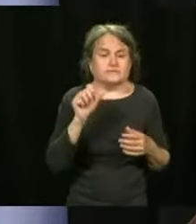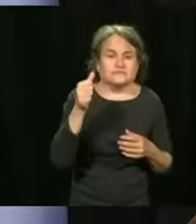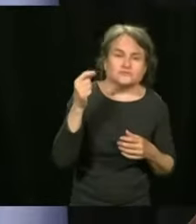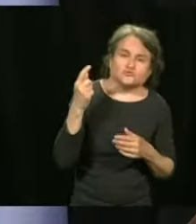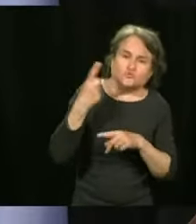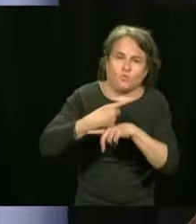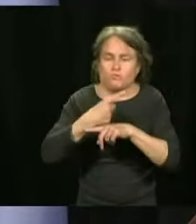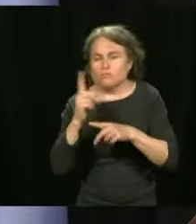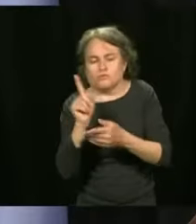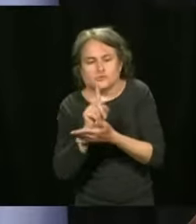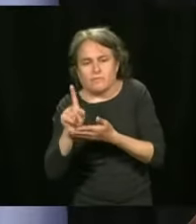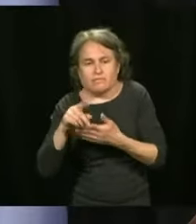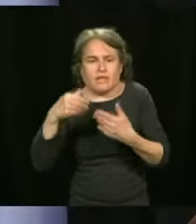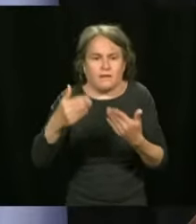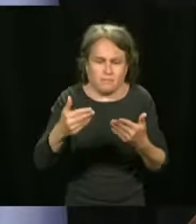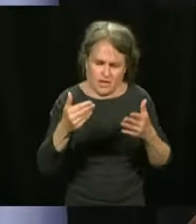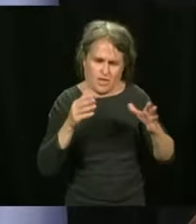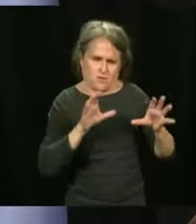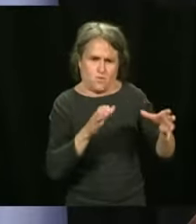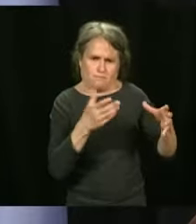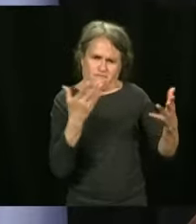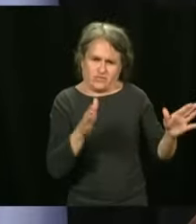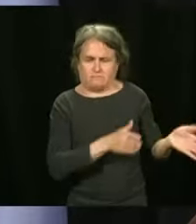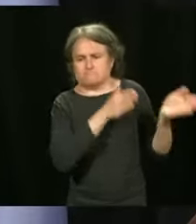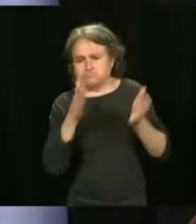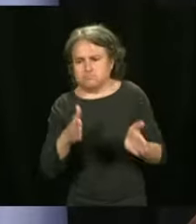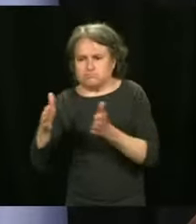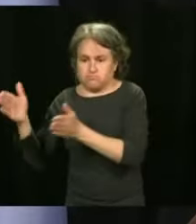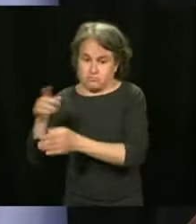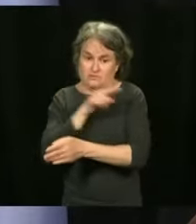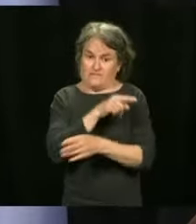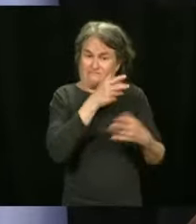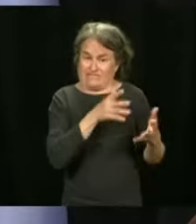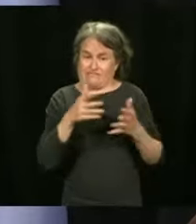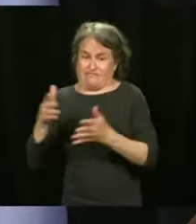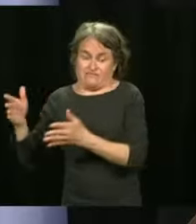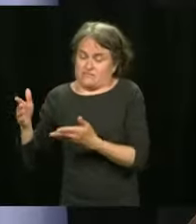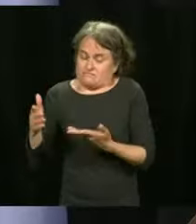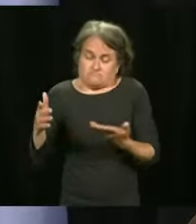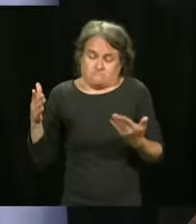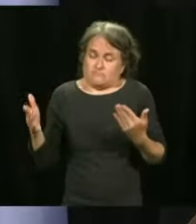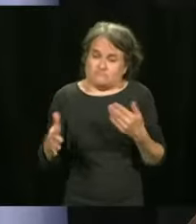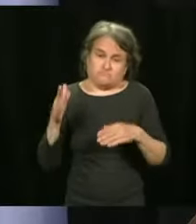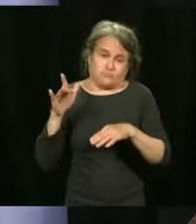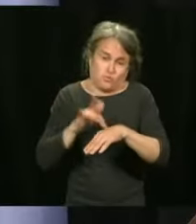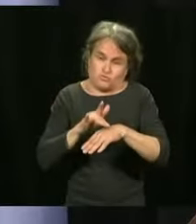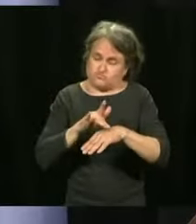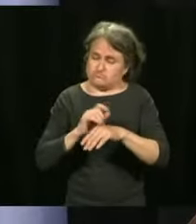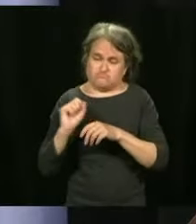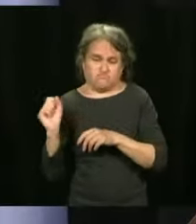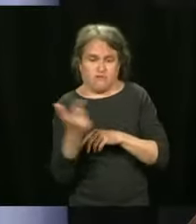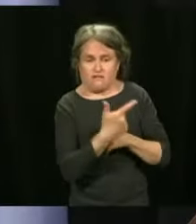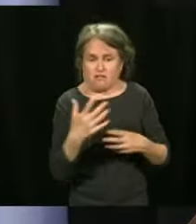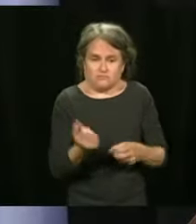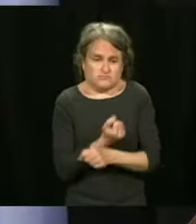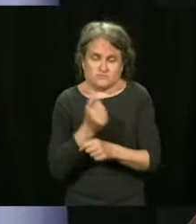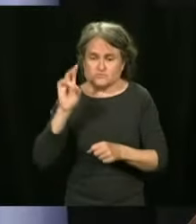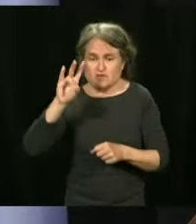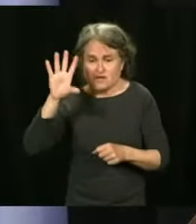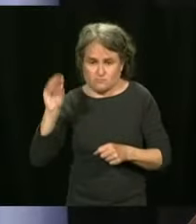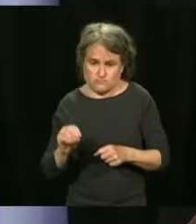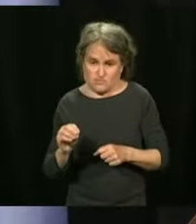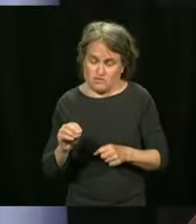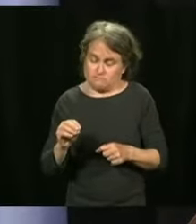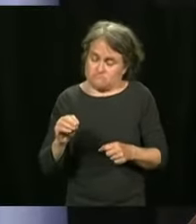above 75 percent. So what I'm telling you is that if the trend continues, we should be able to surpass our